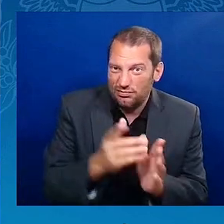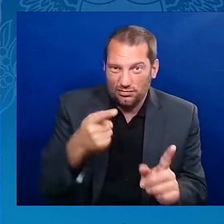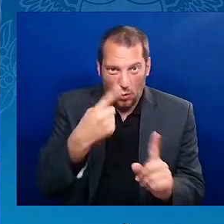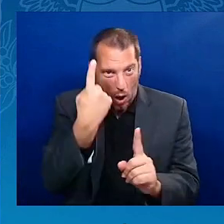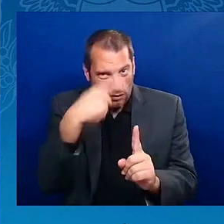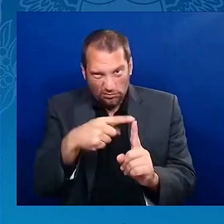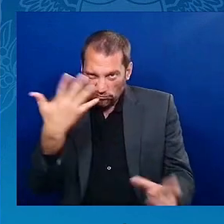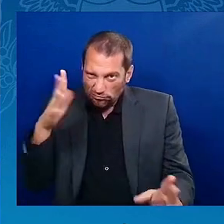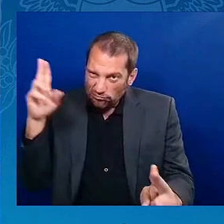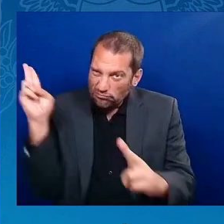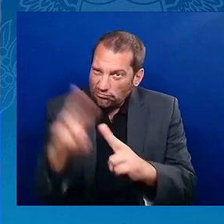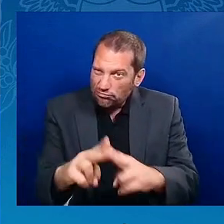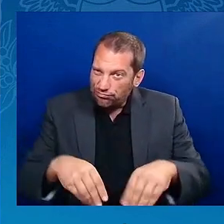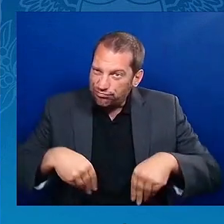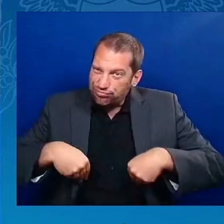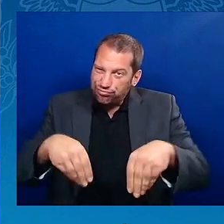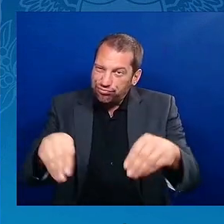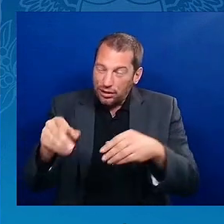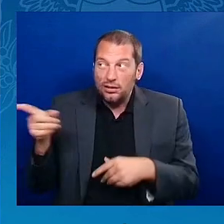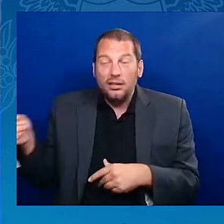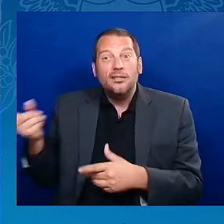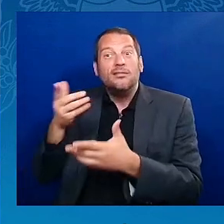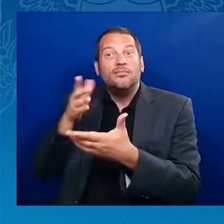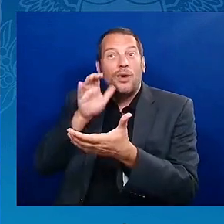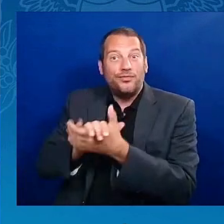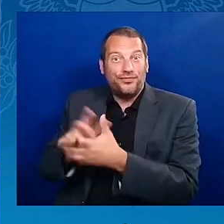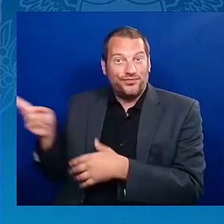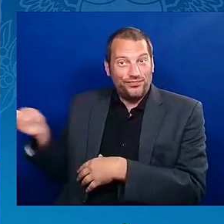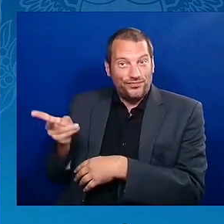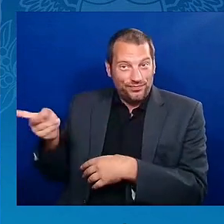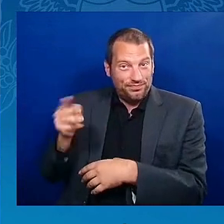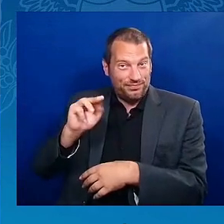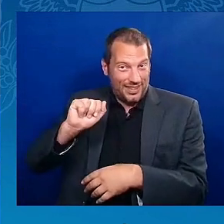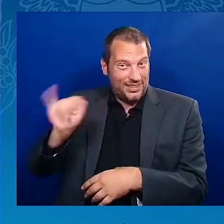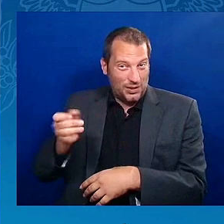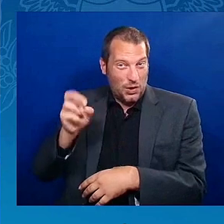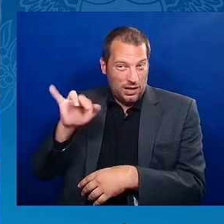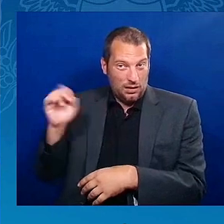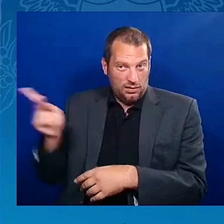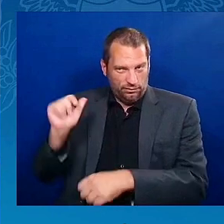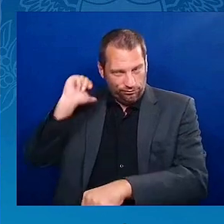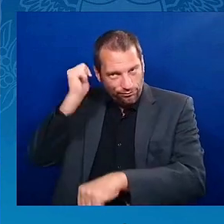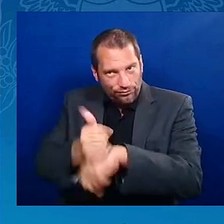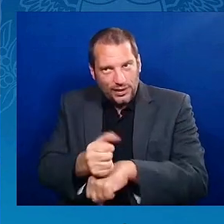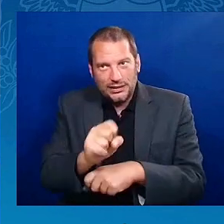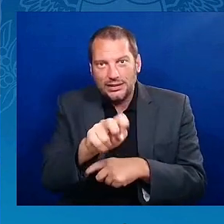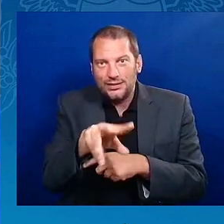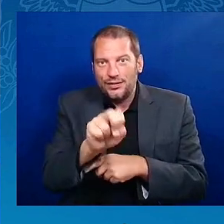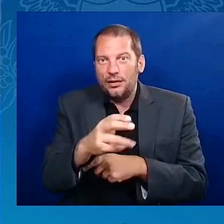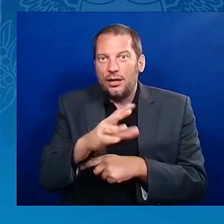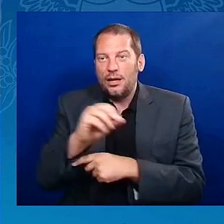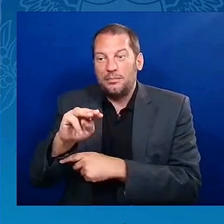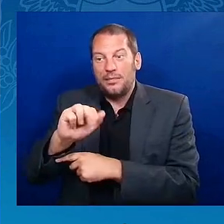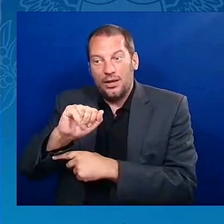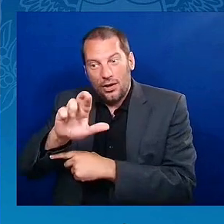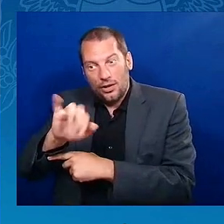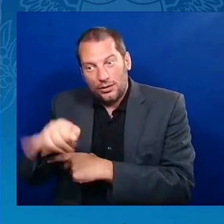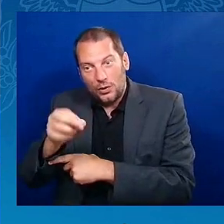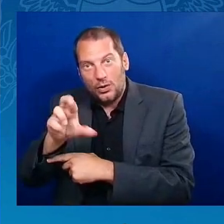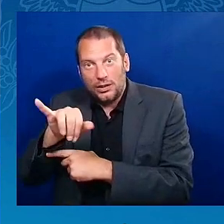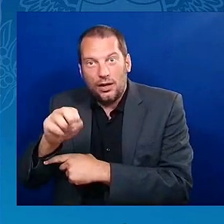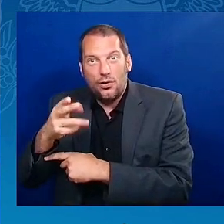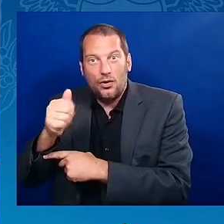Steve and Marjorie Harvey Foundation, a non-profit organization focused on youth education. Mr. Steve Harvey.